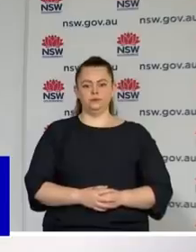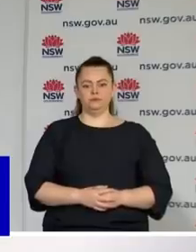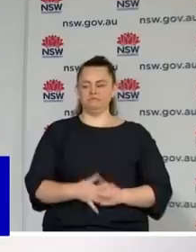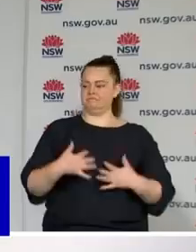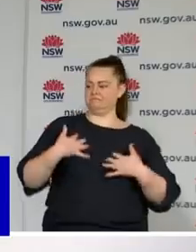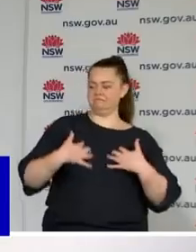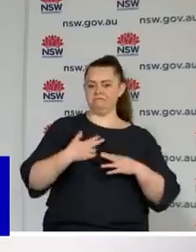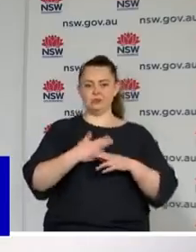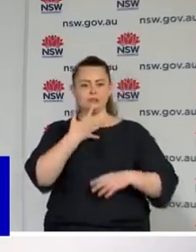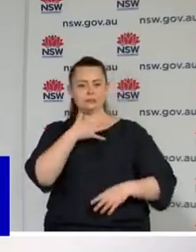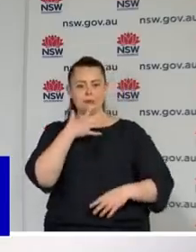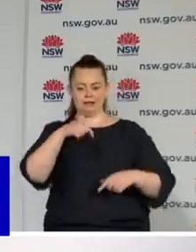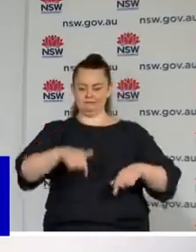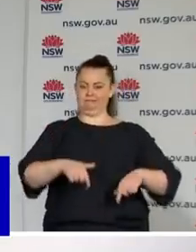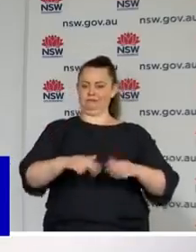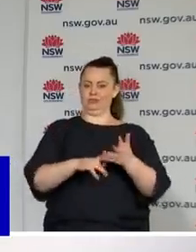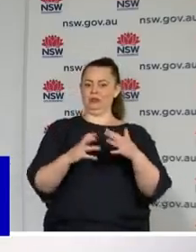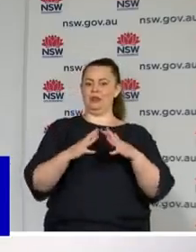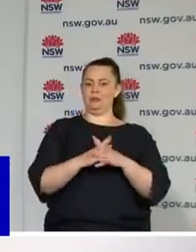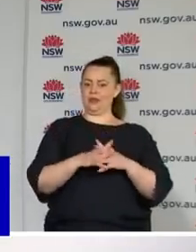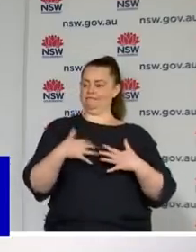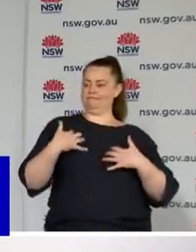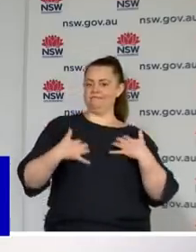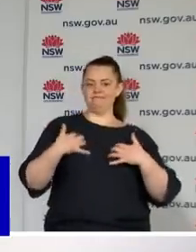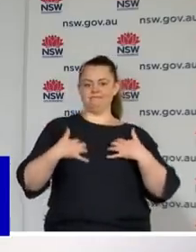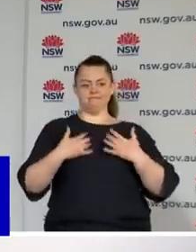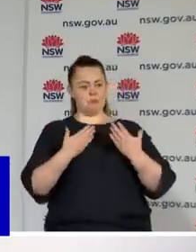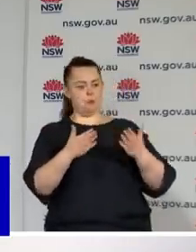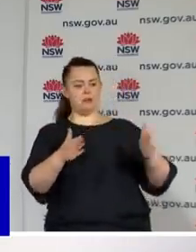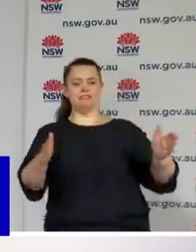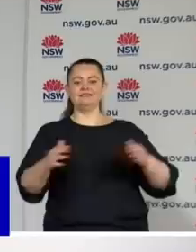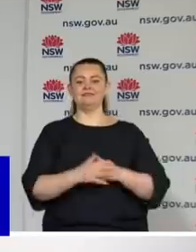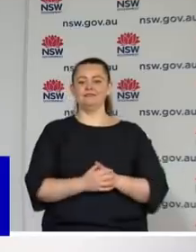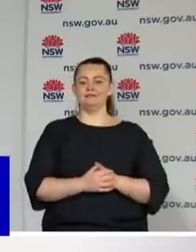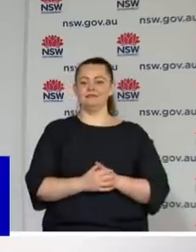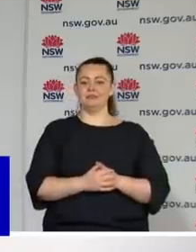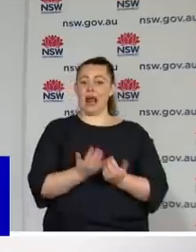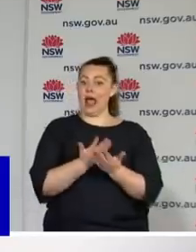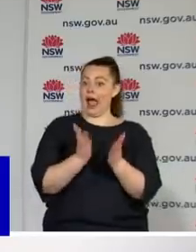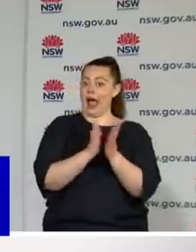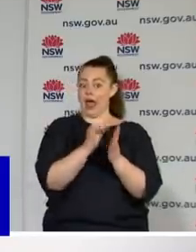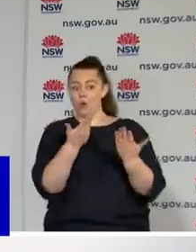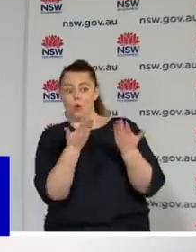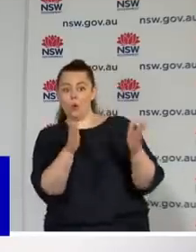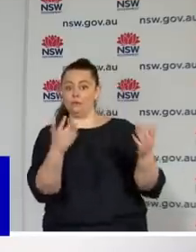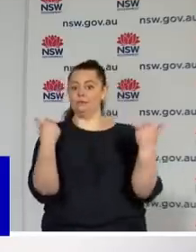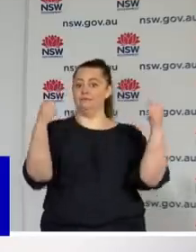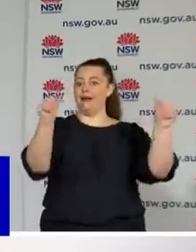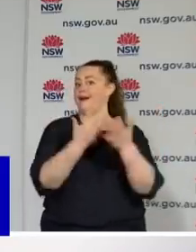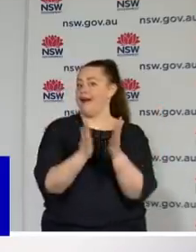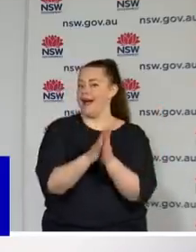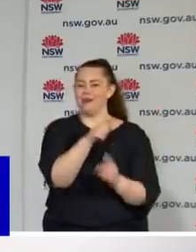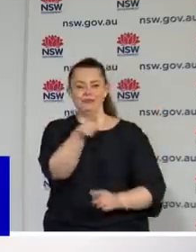here in New South Wales as we do open up. Vaccination has been the key here in our state. And to hear those numbers today